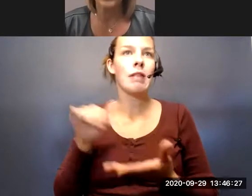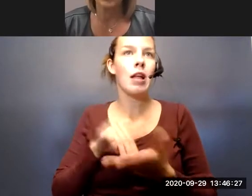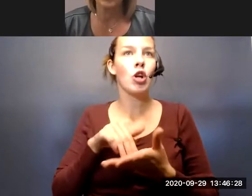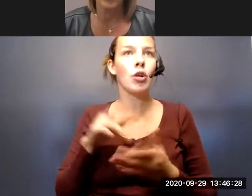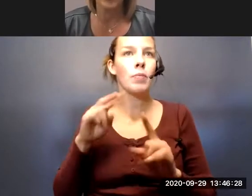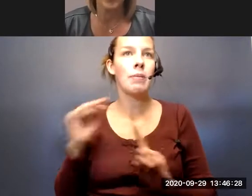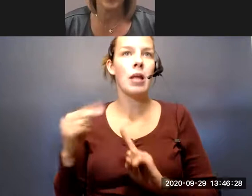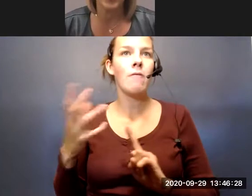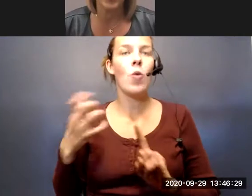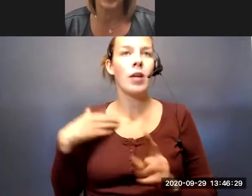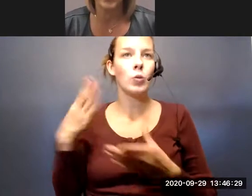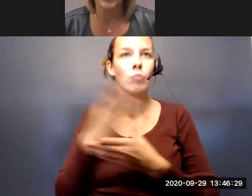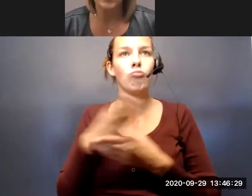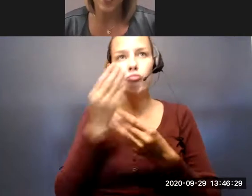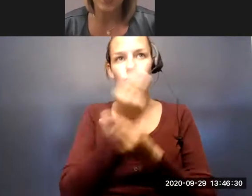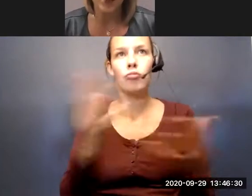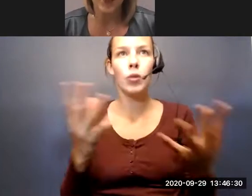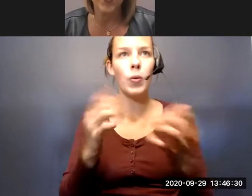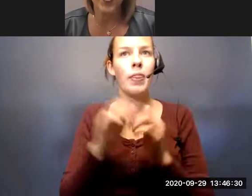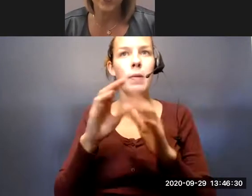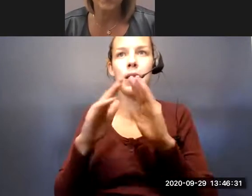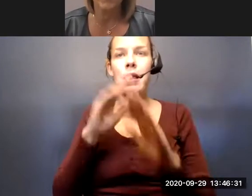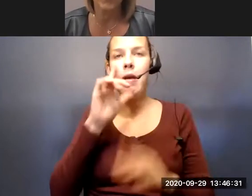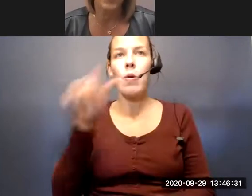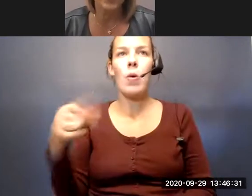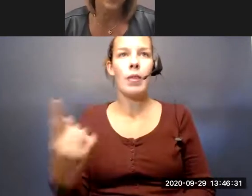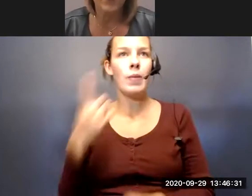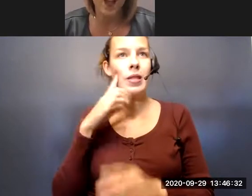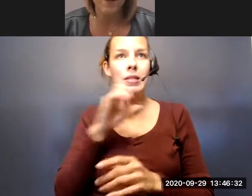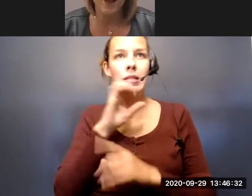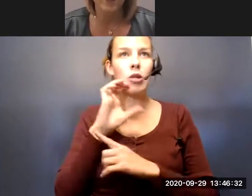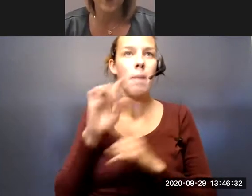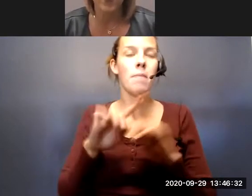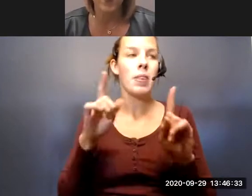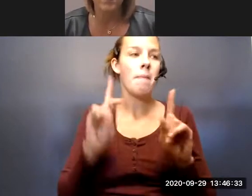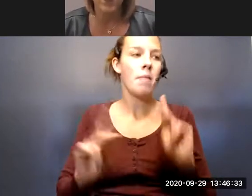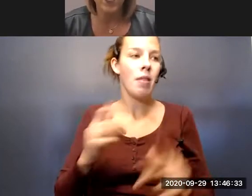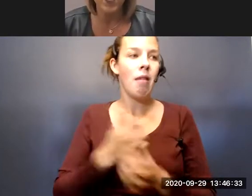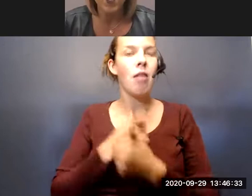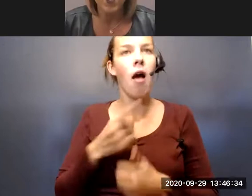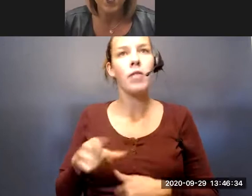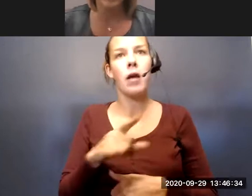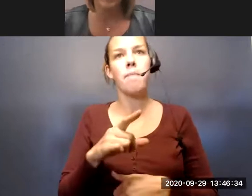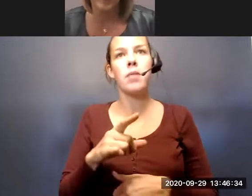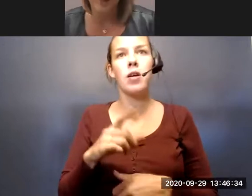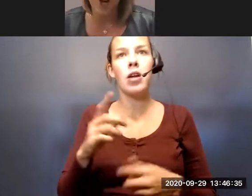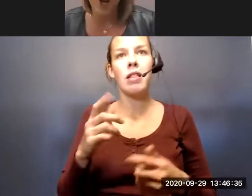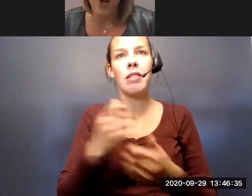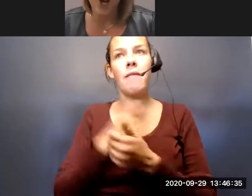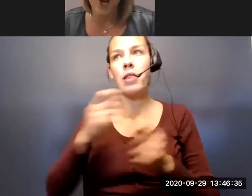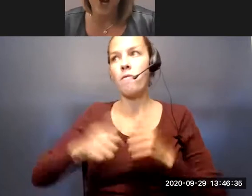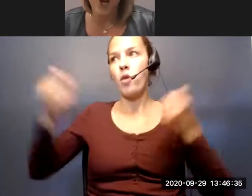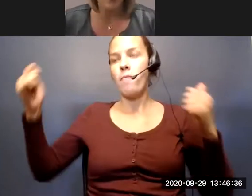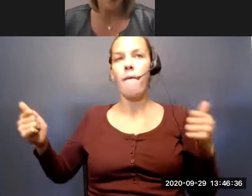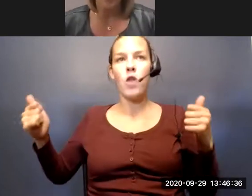want to share with the community. Not just with our seniors, but for those that love them and for those maybe who are loving them from afar and